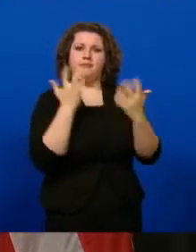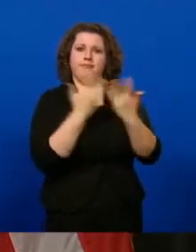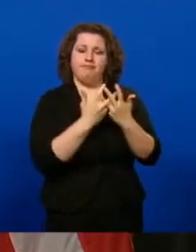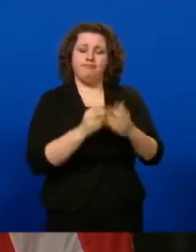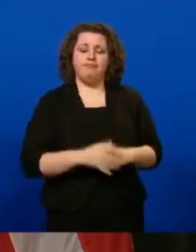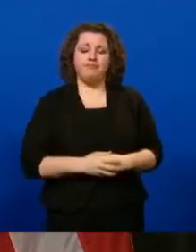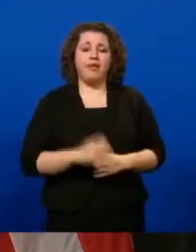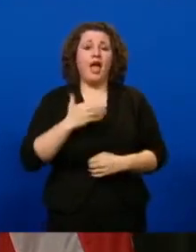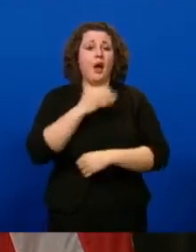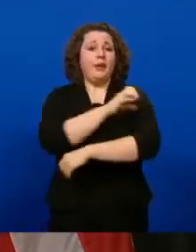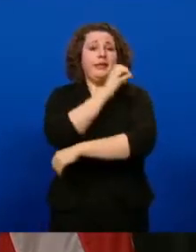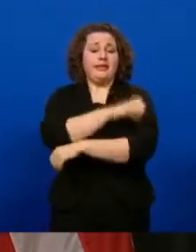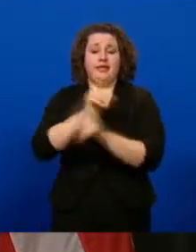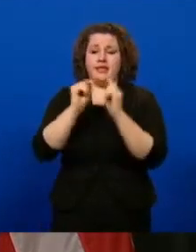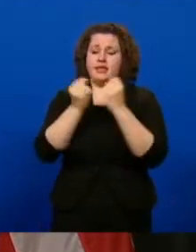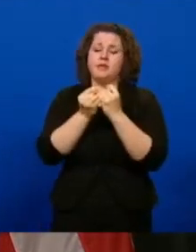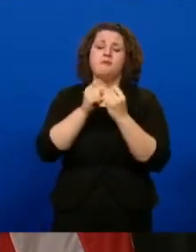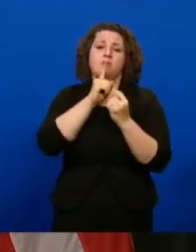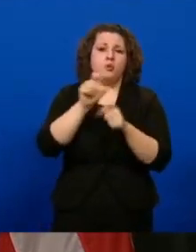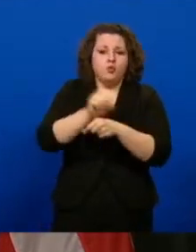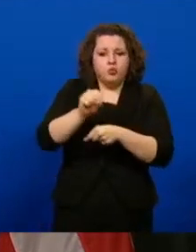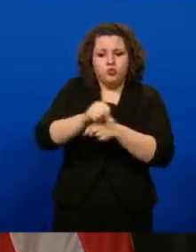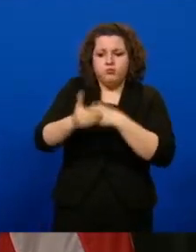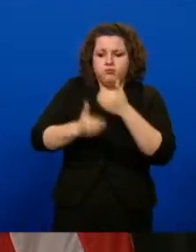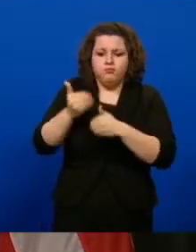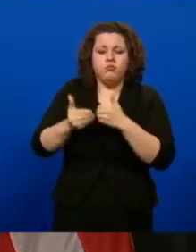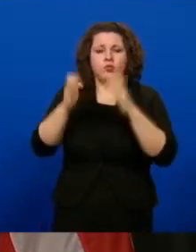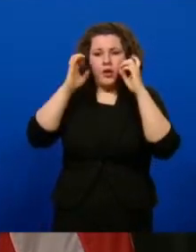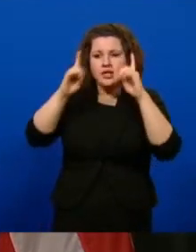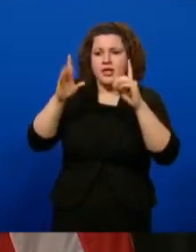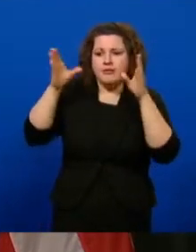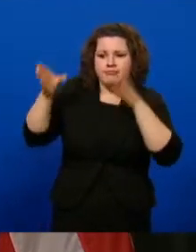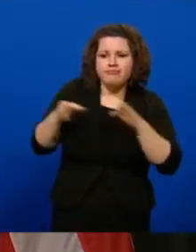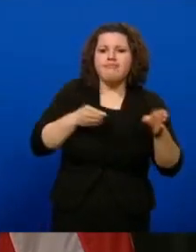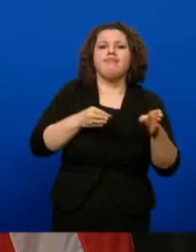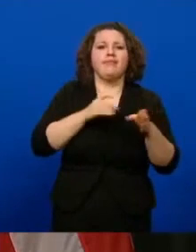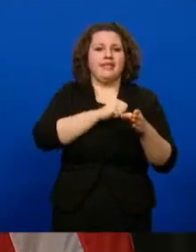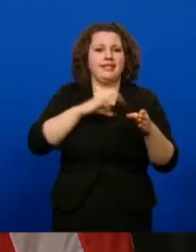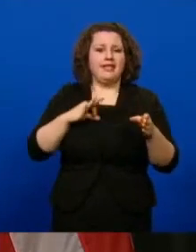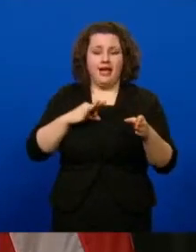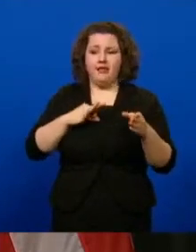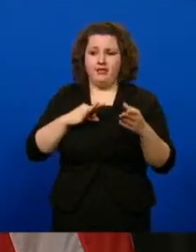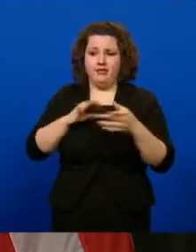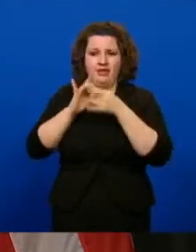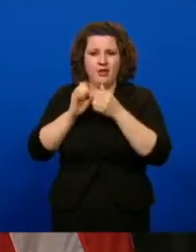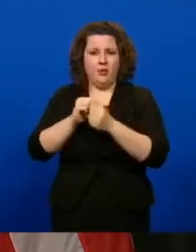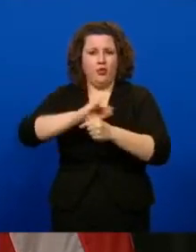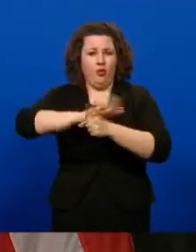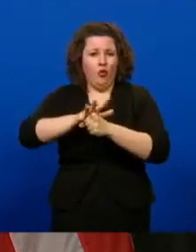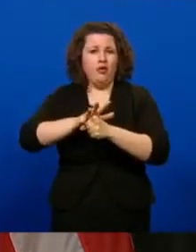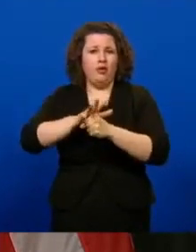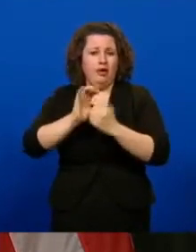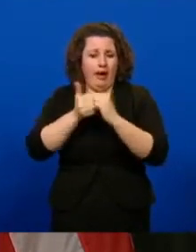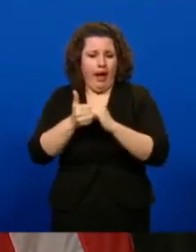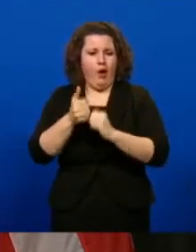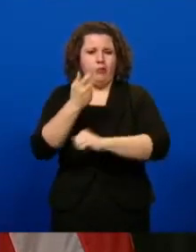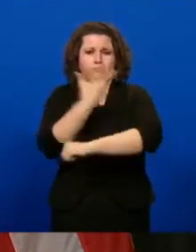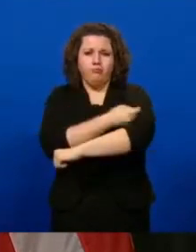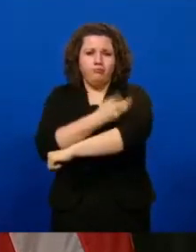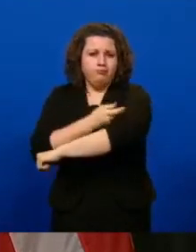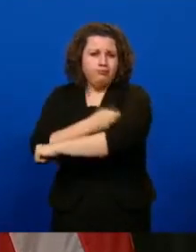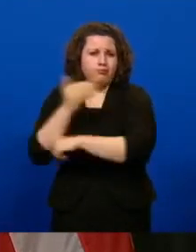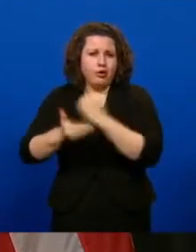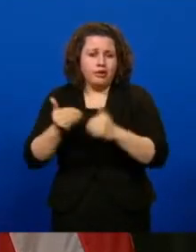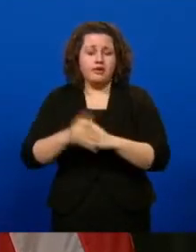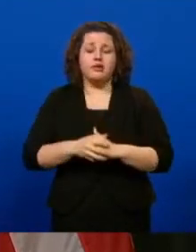Our clinical team has been working diligently to educate and prepare our staff on the unique aspects of COVID vaccination process. And our digital